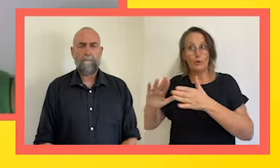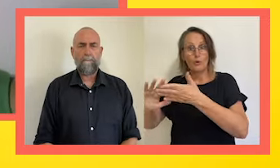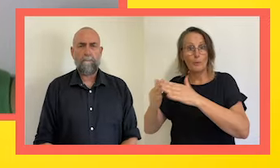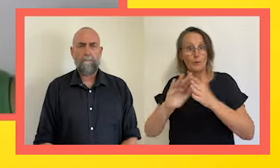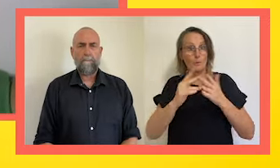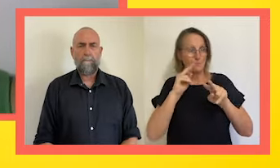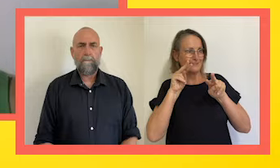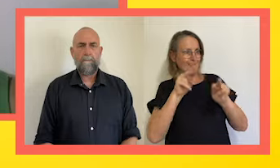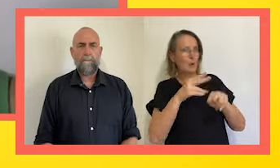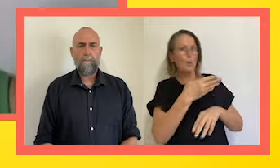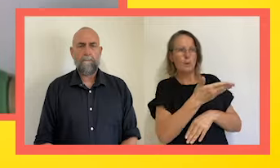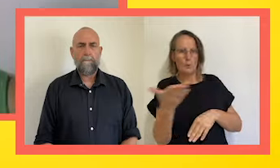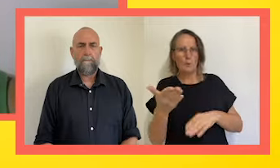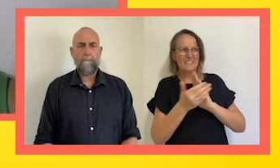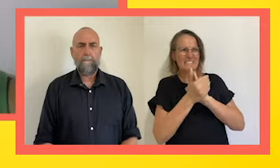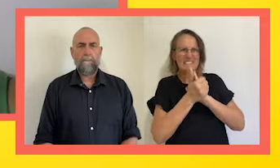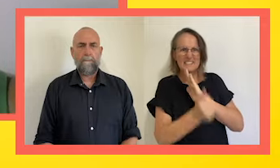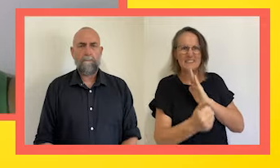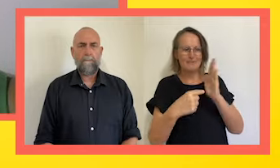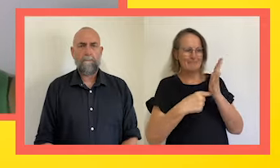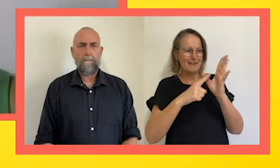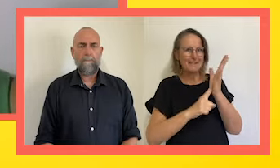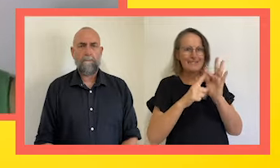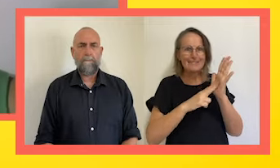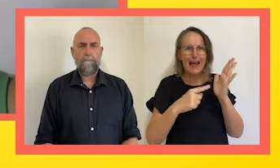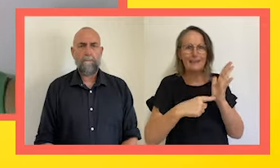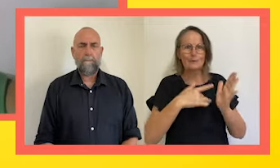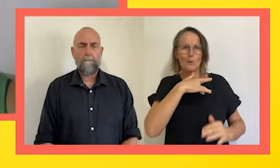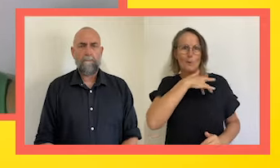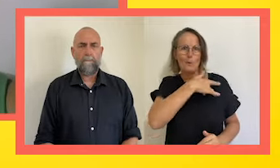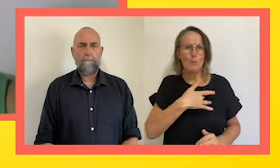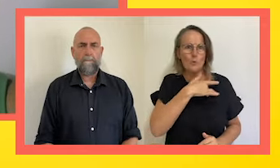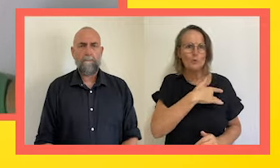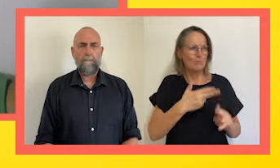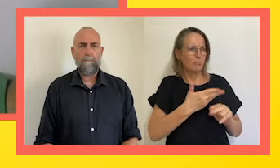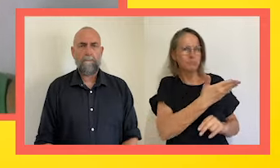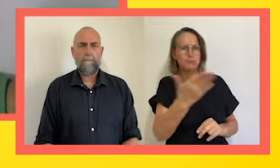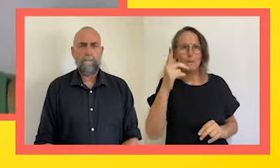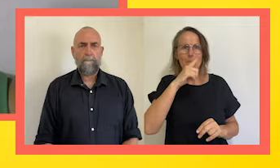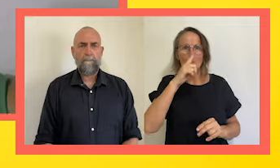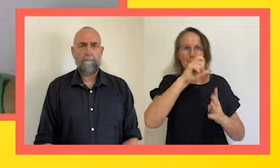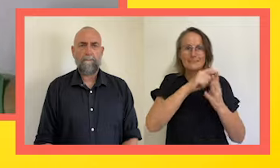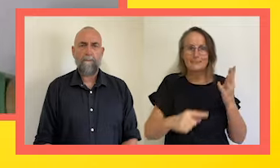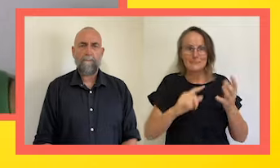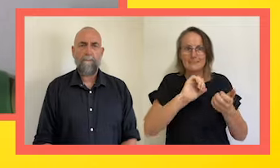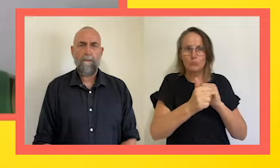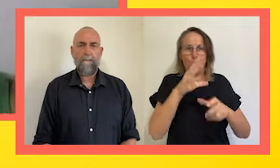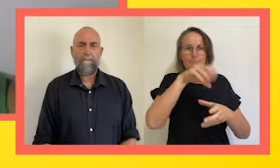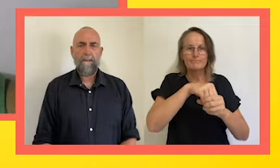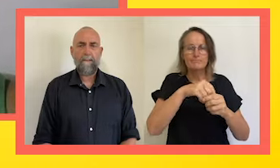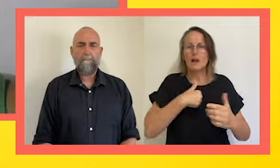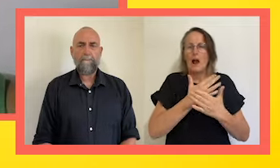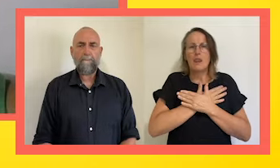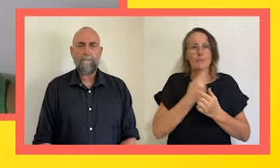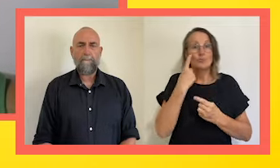talent, emotion, thinking behind our Paralympians and I absolutely love seeing Ellie Cole